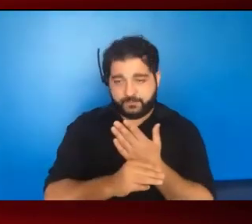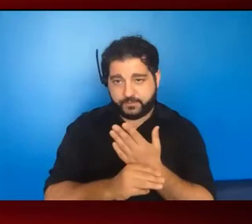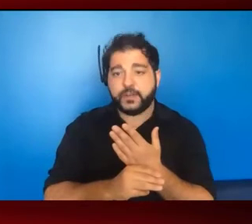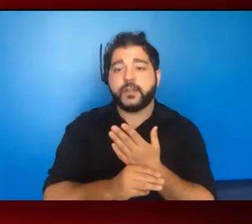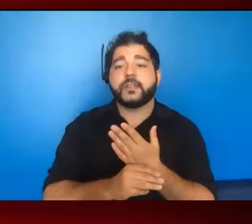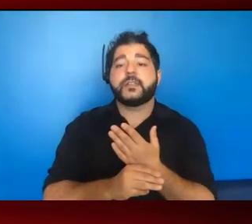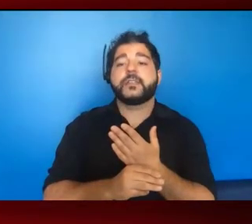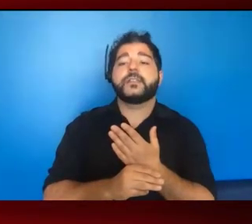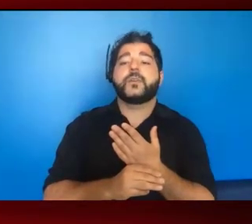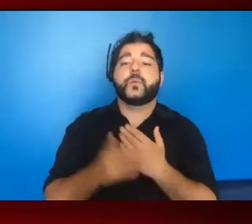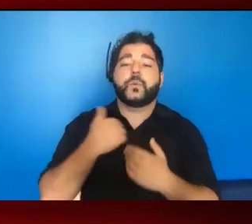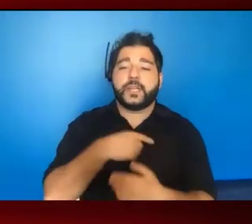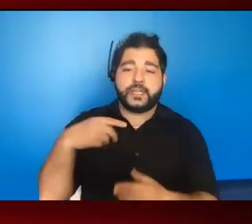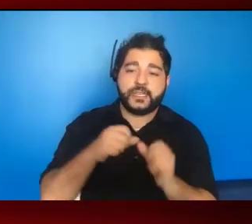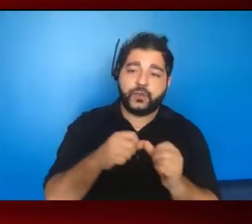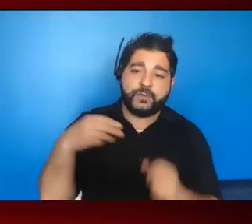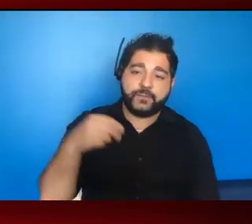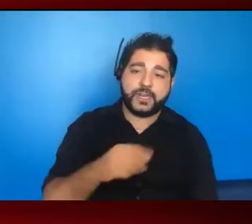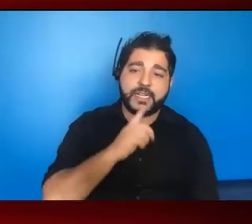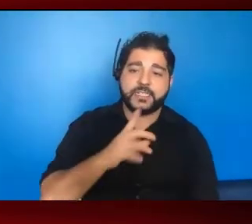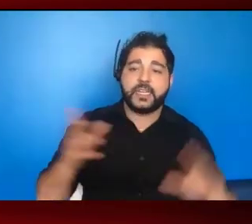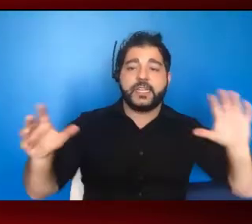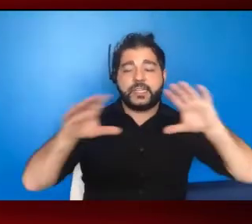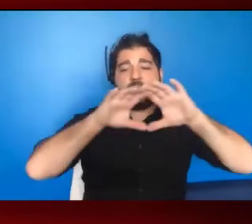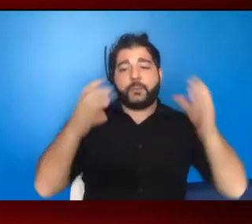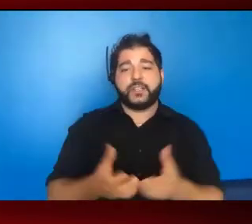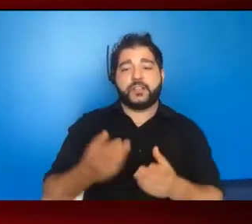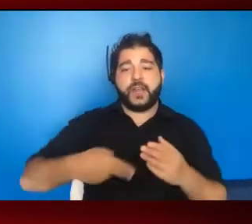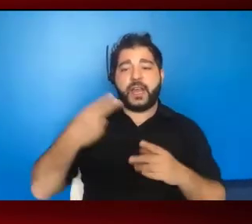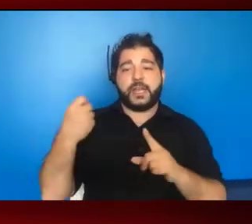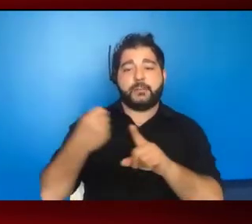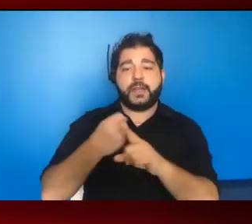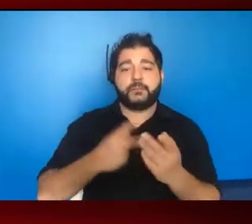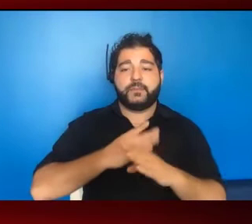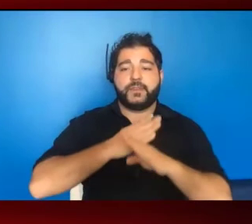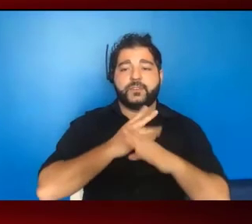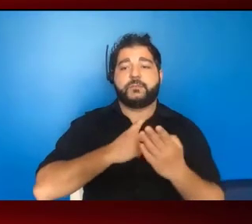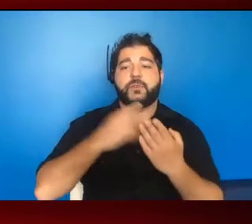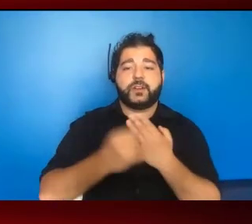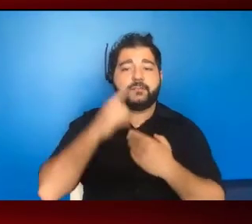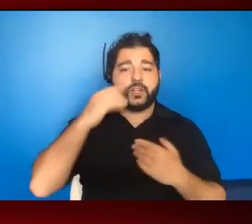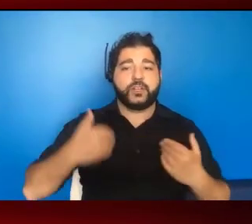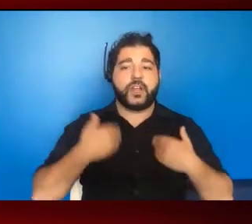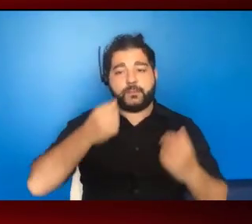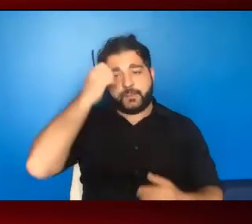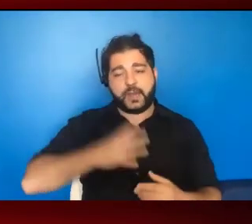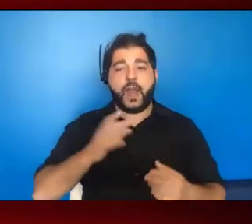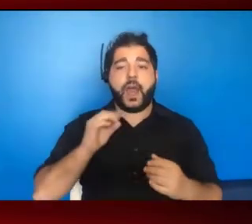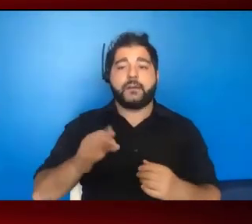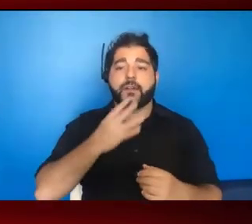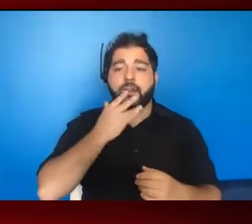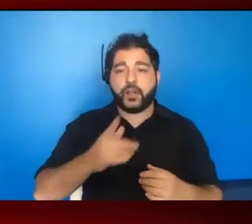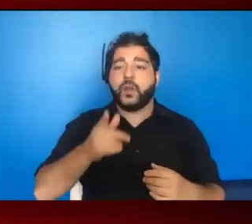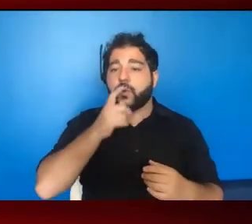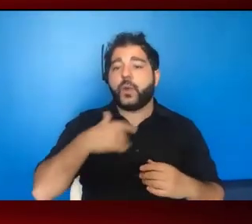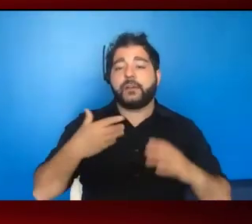continue to fund is the comprehensive high impact prevention projects for young men of color who have sex with men and young transgender